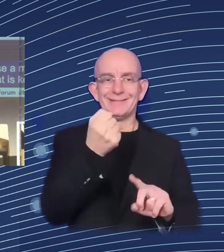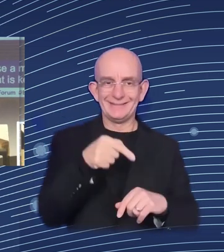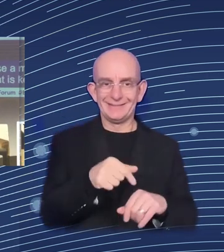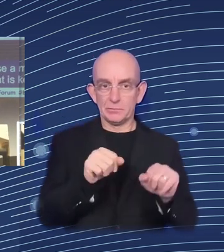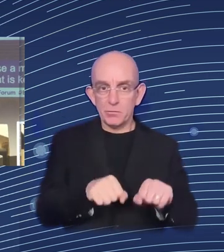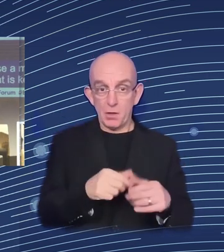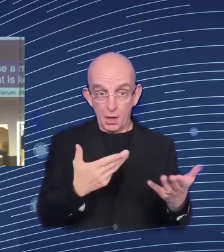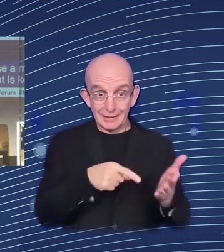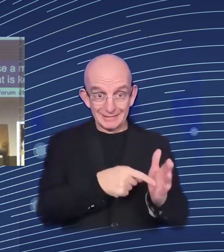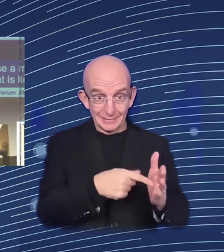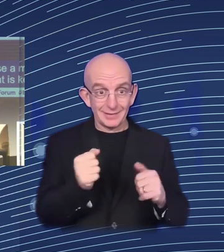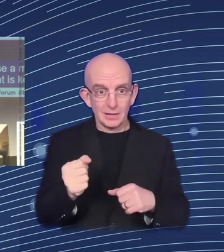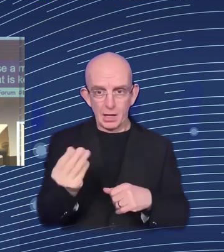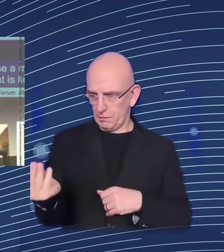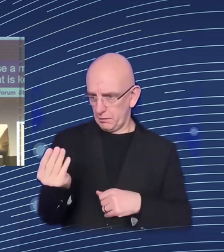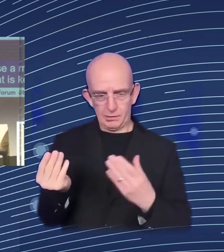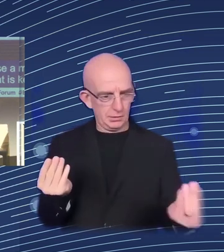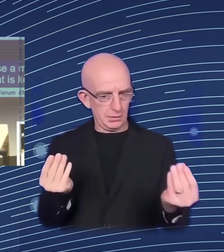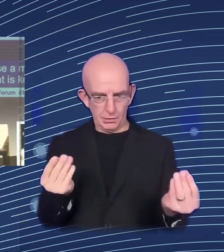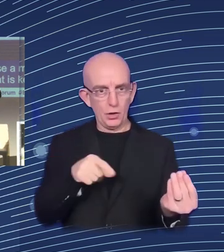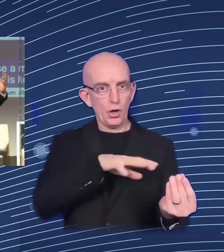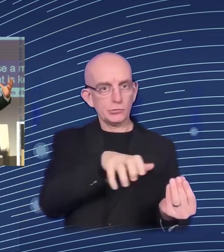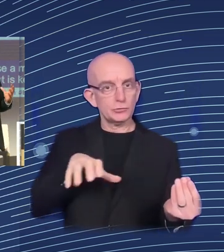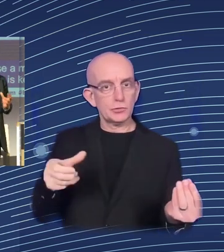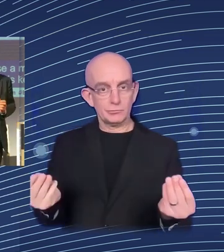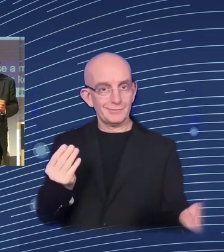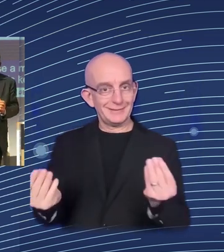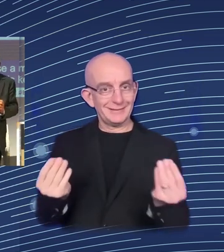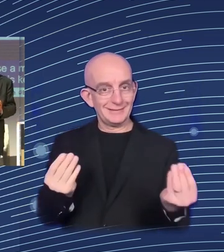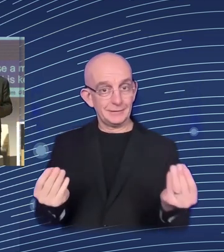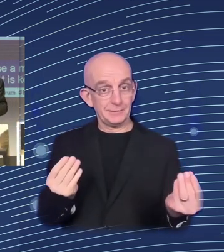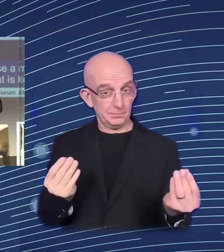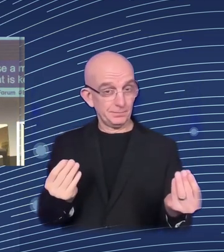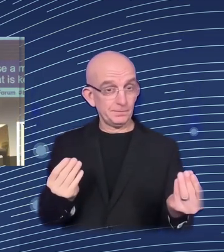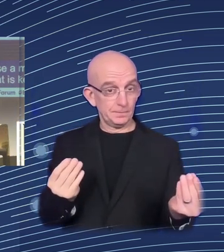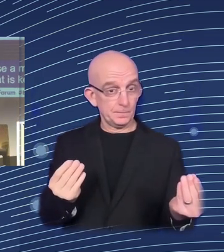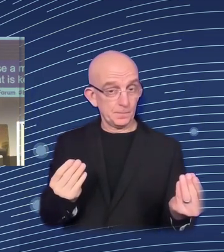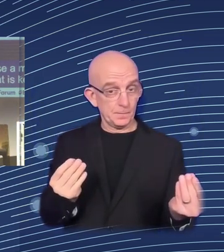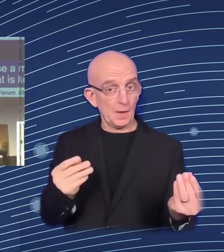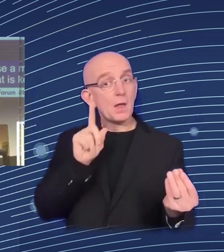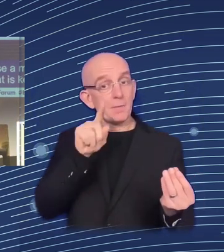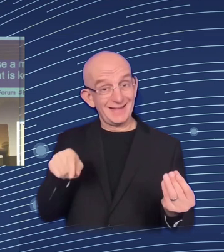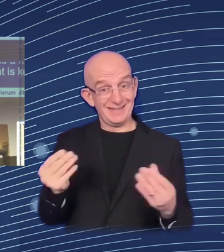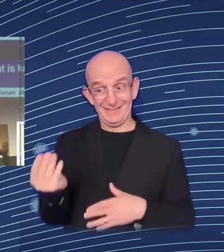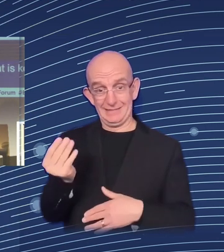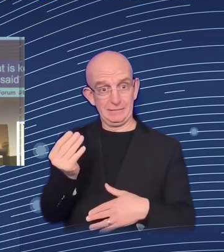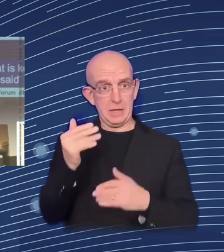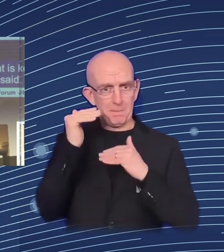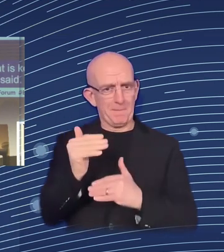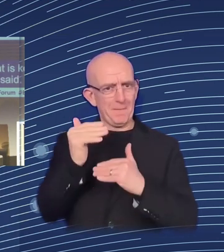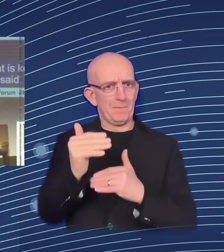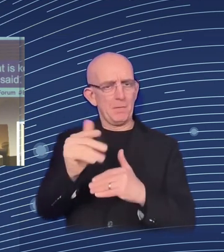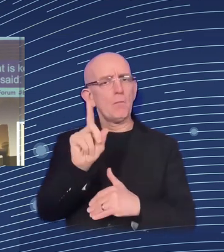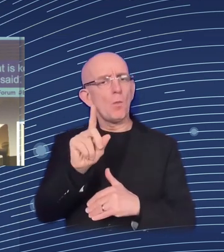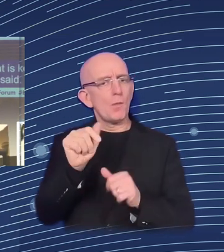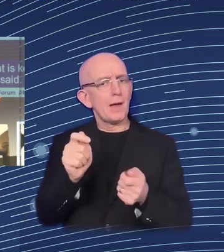Now, what it has also, it's flexible. So, I mean, it's, you know, it's a tax benefit calculator, as I said, but you can combine it with other models,